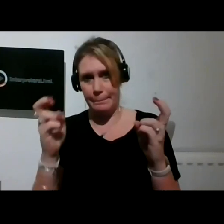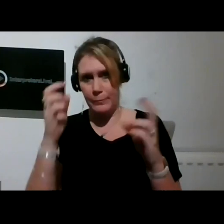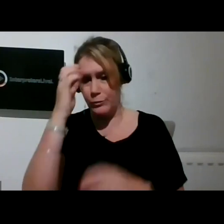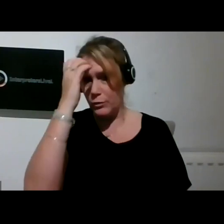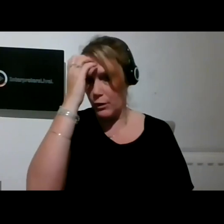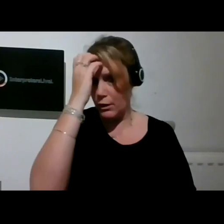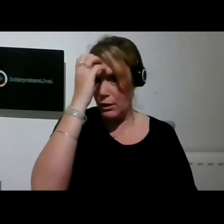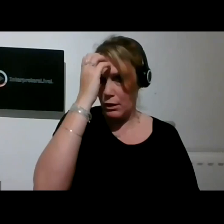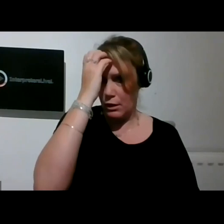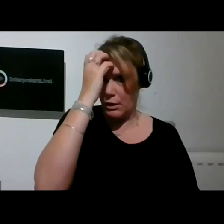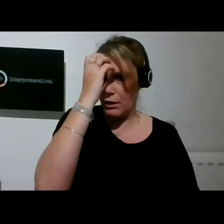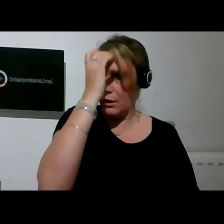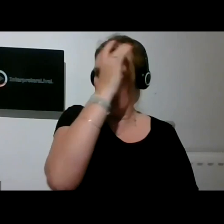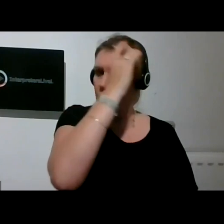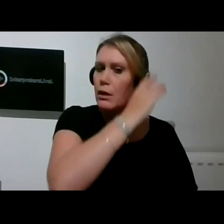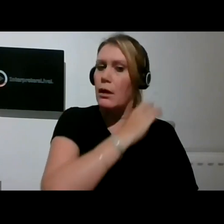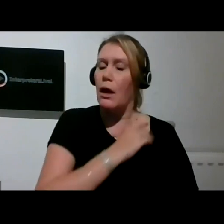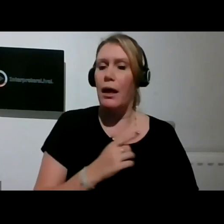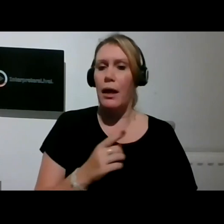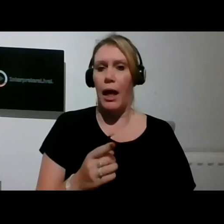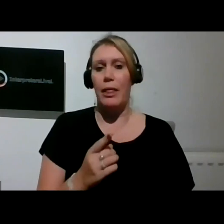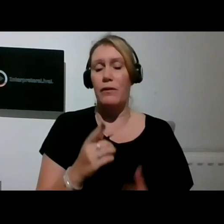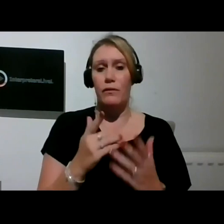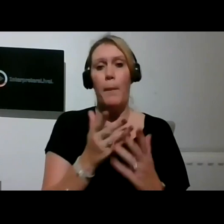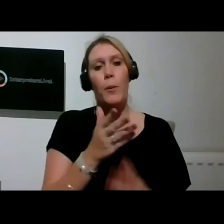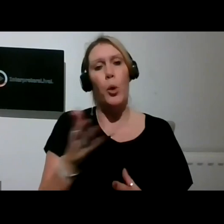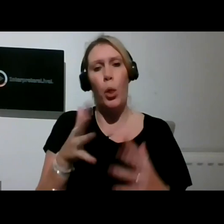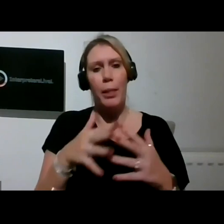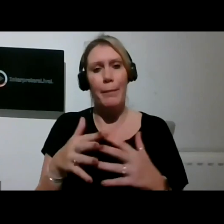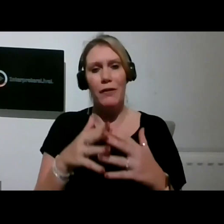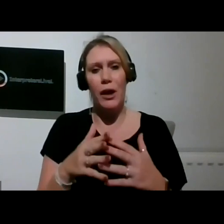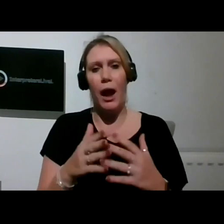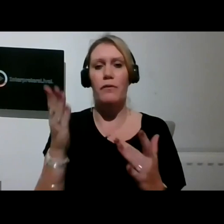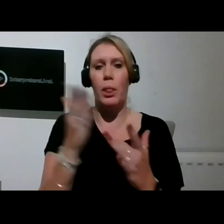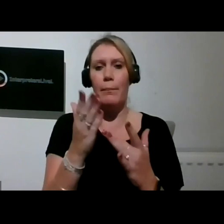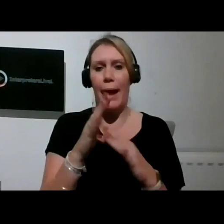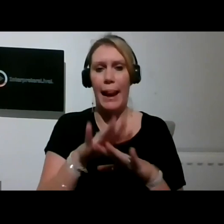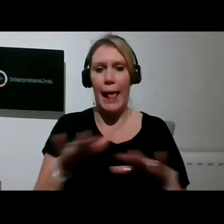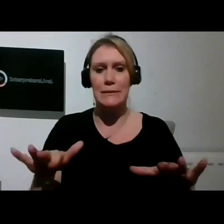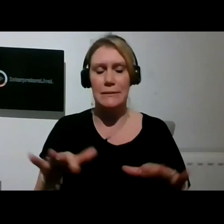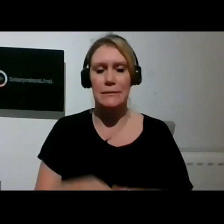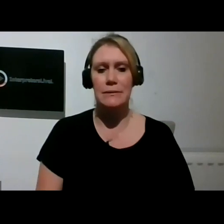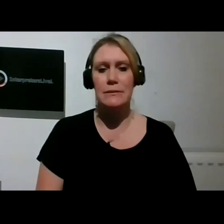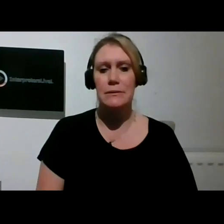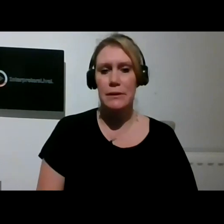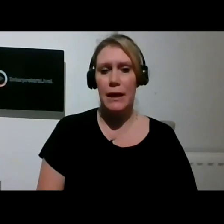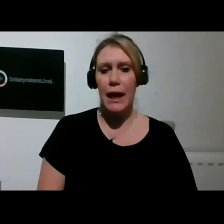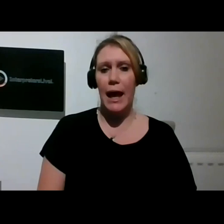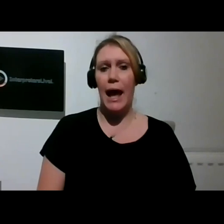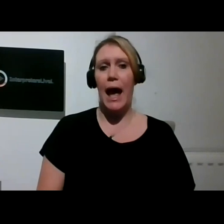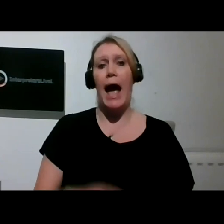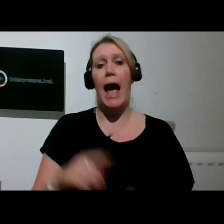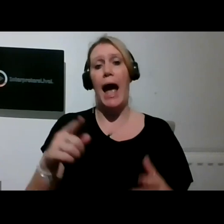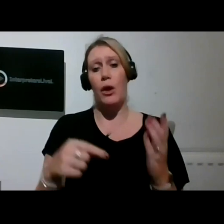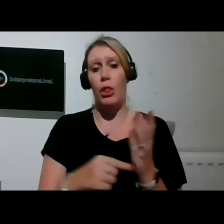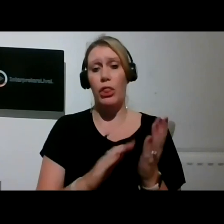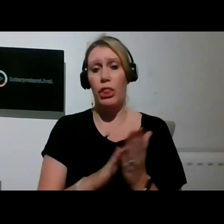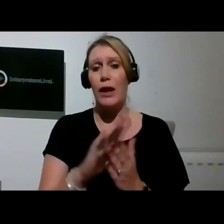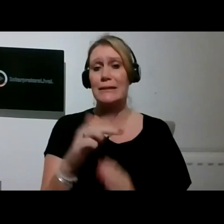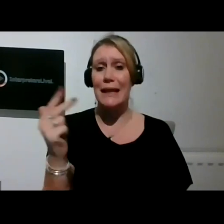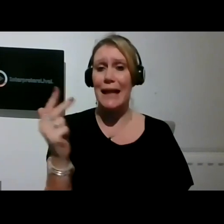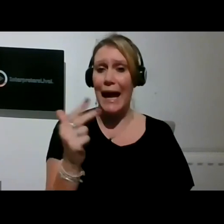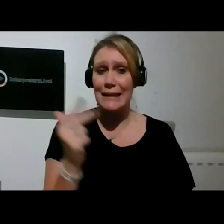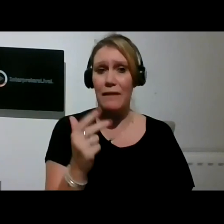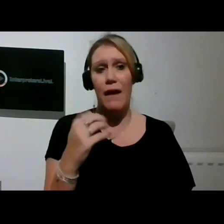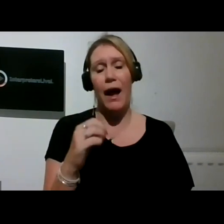and North America. On Thursday the 18th our very own Julie Newman will be introducing an evening